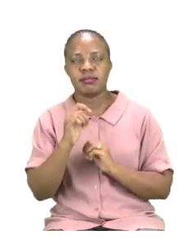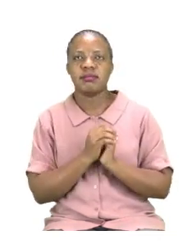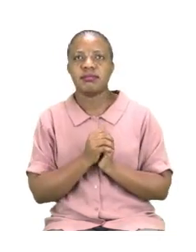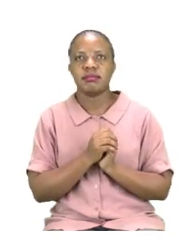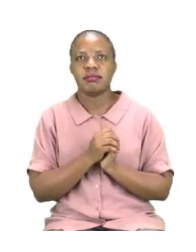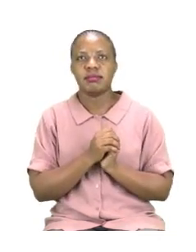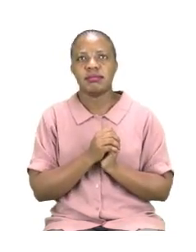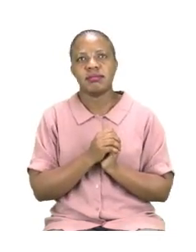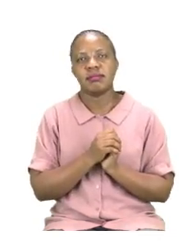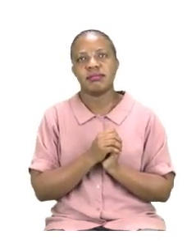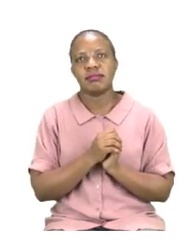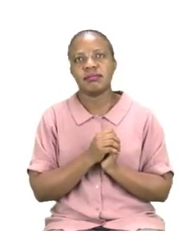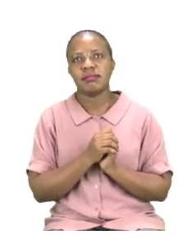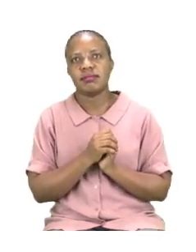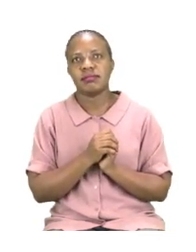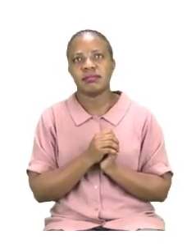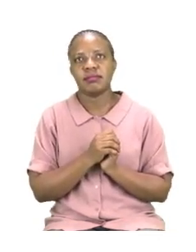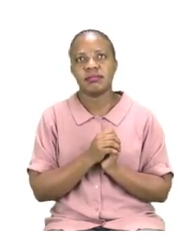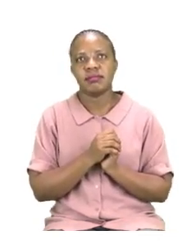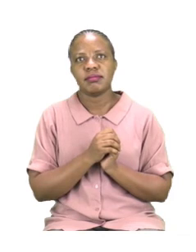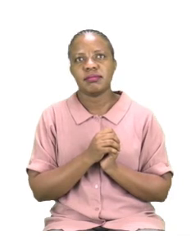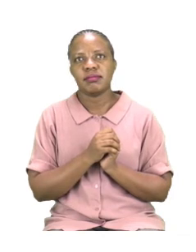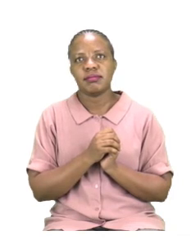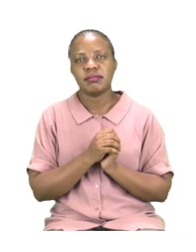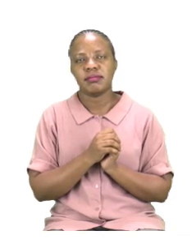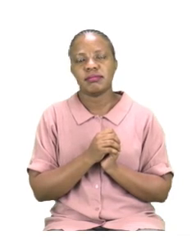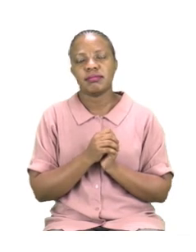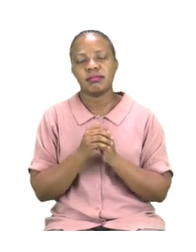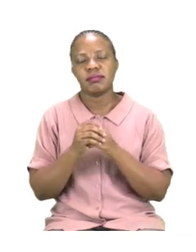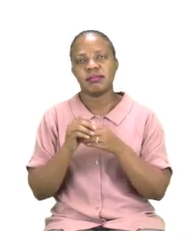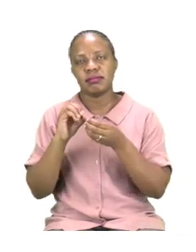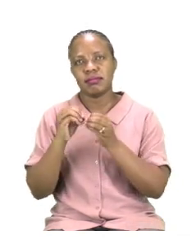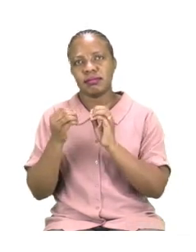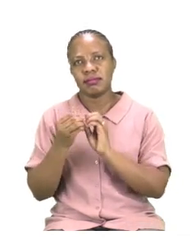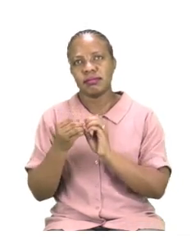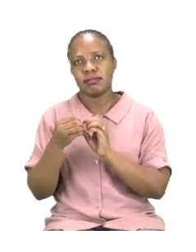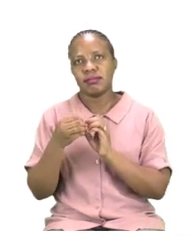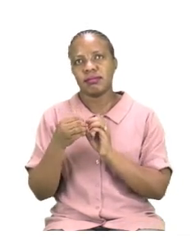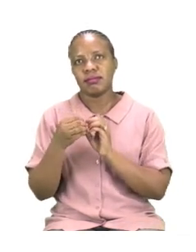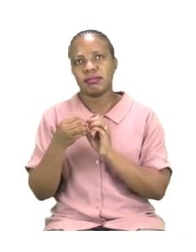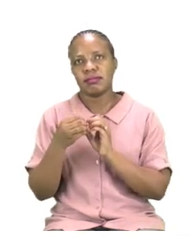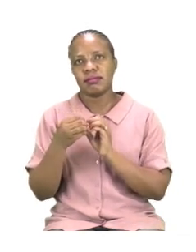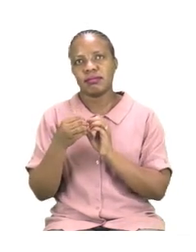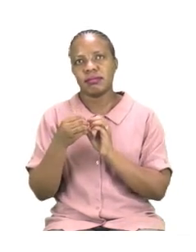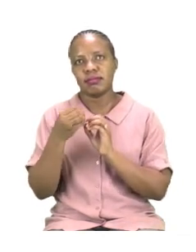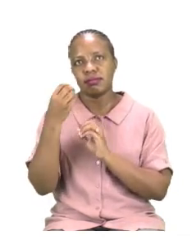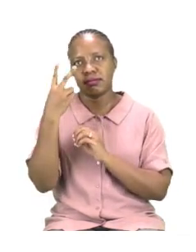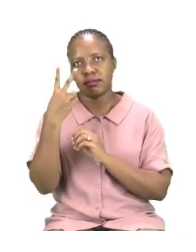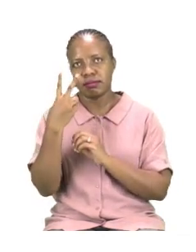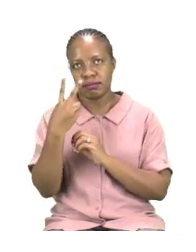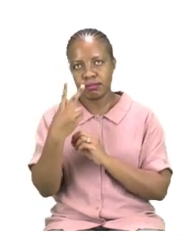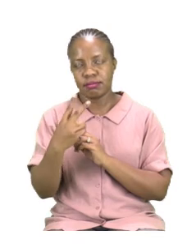of that shape. Then the next one, we are going to count the sides and the